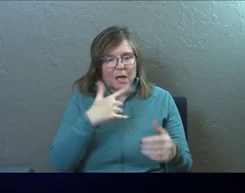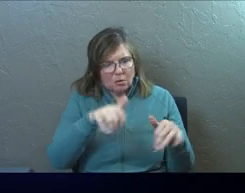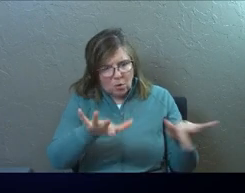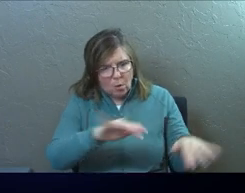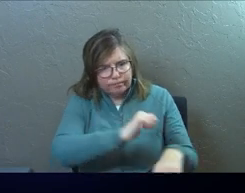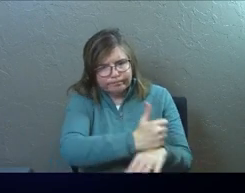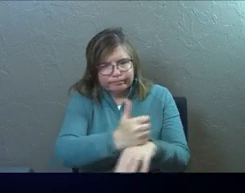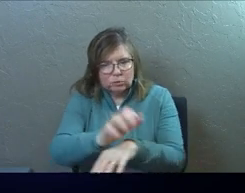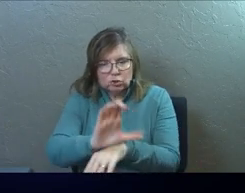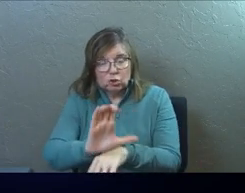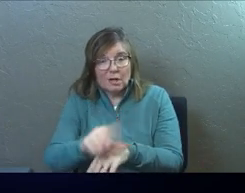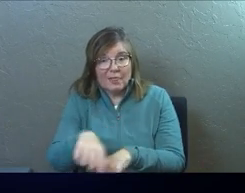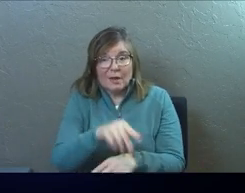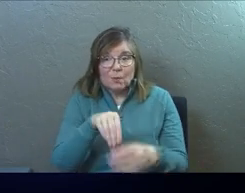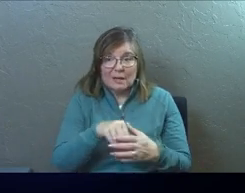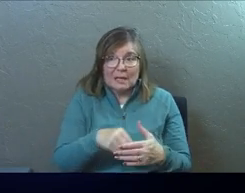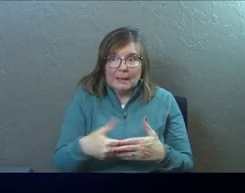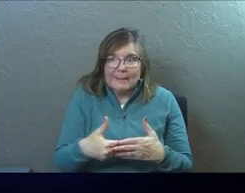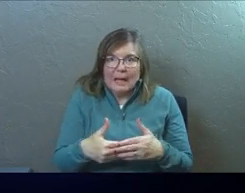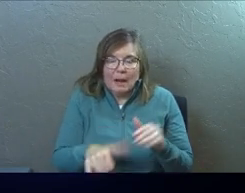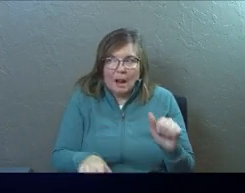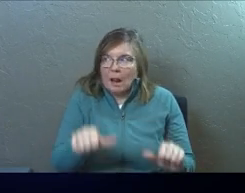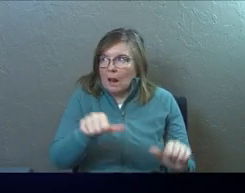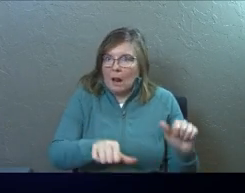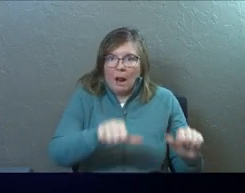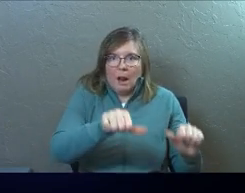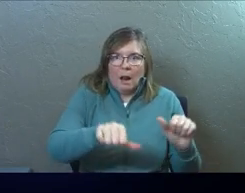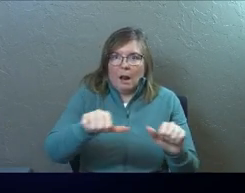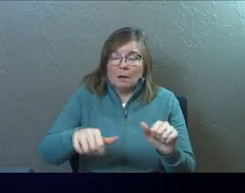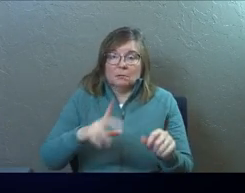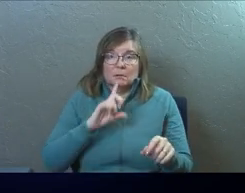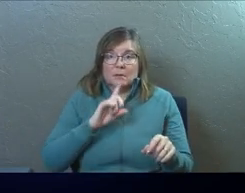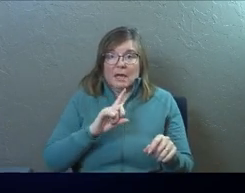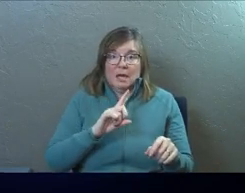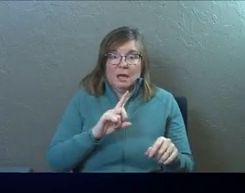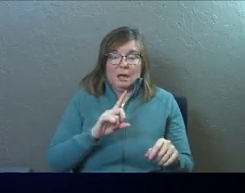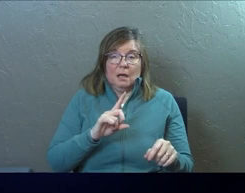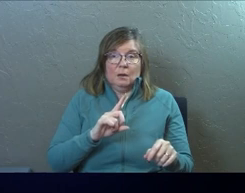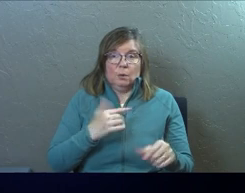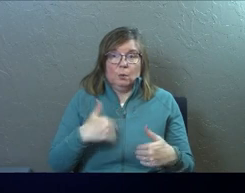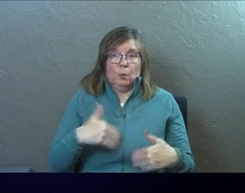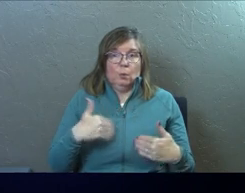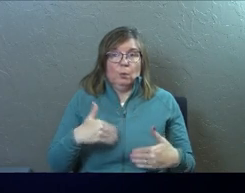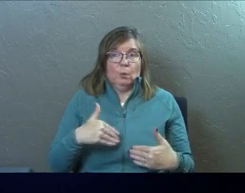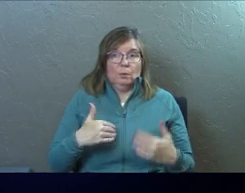said, go plant the church. And they were in their infancy, okay? They were vulnerable.